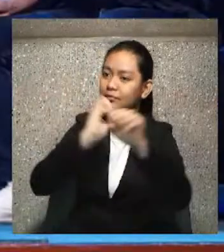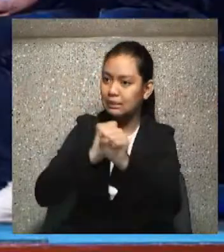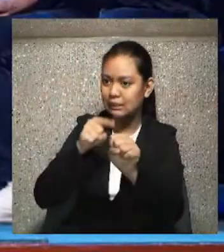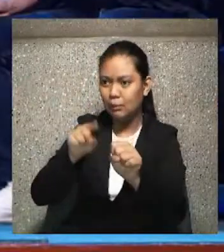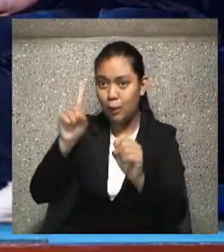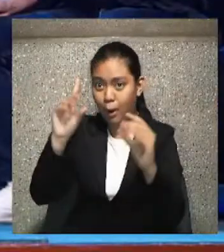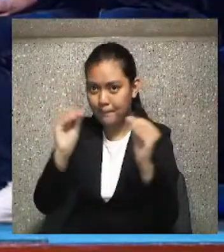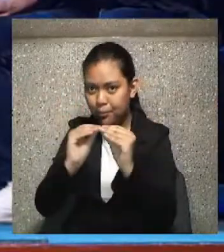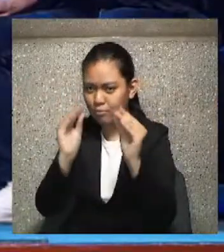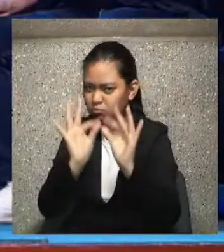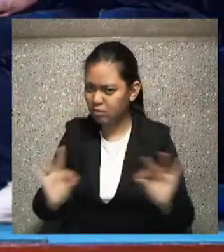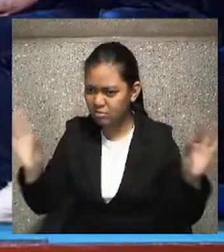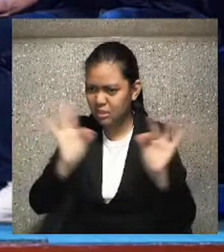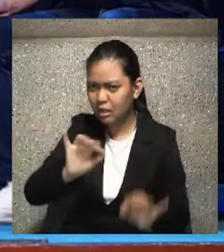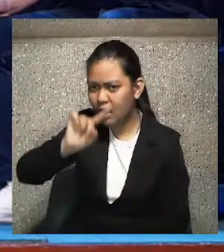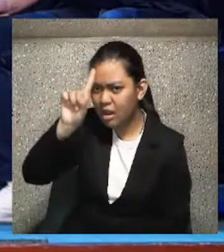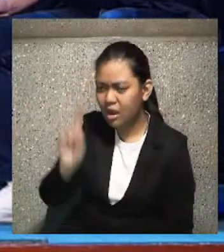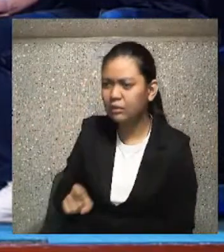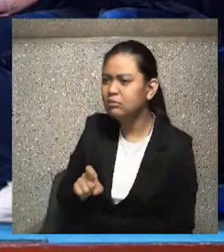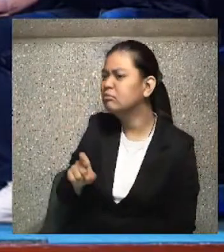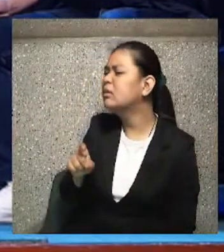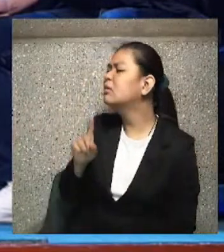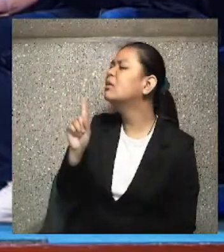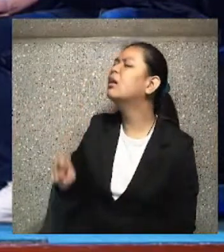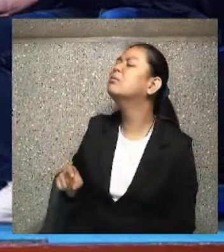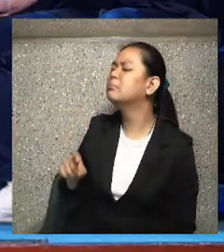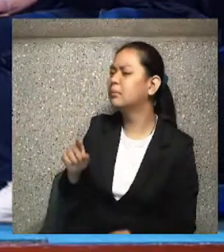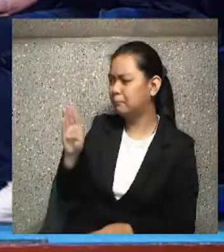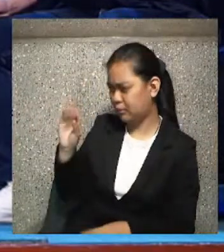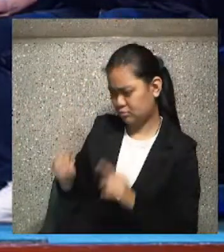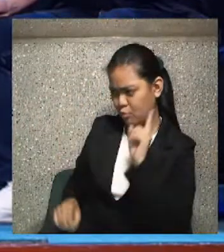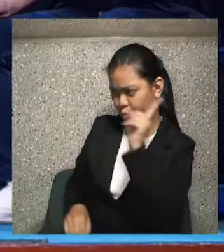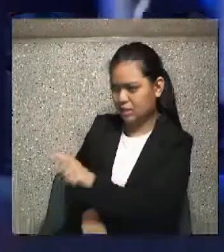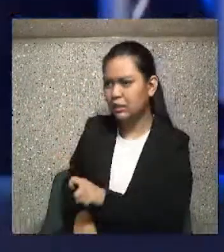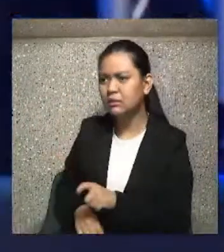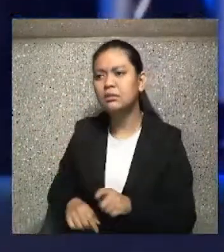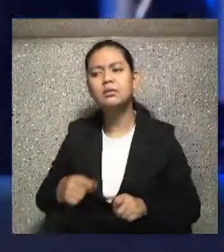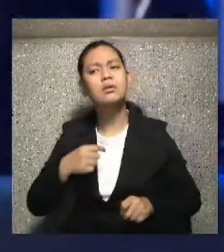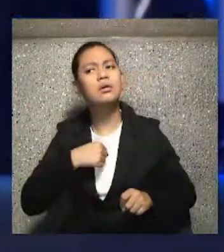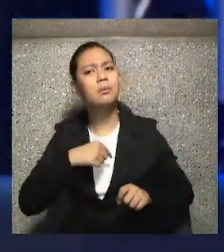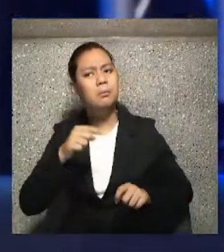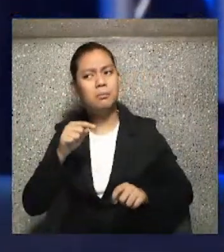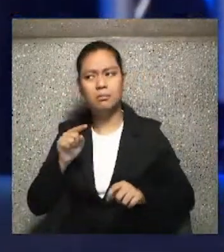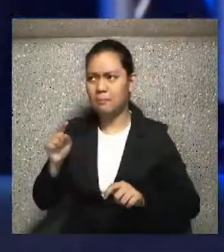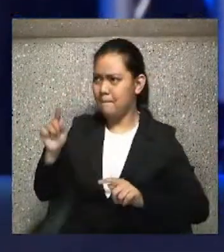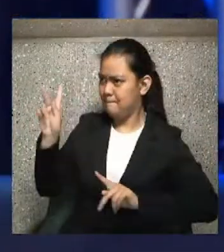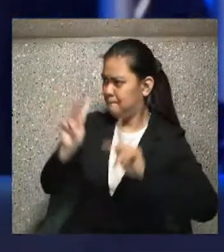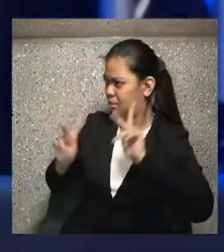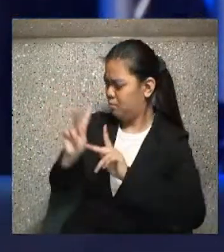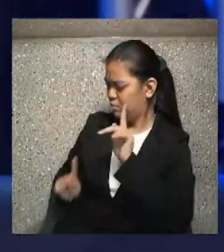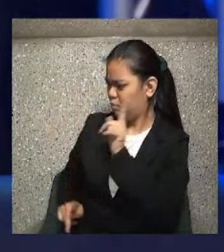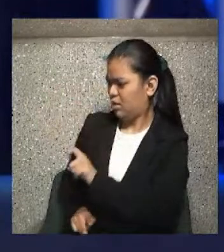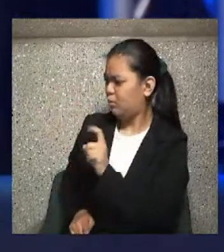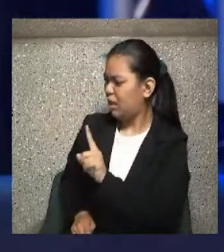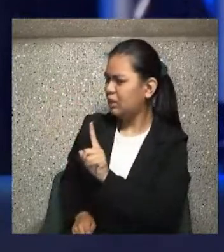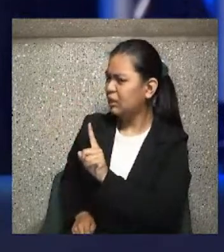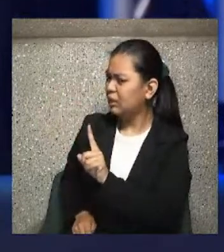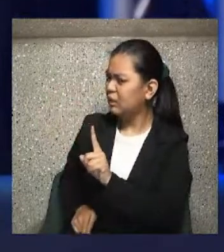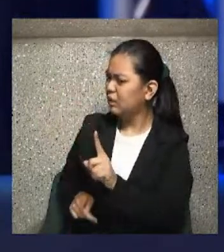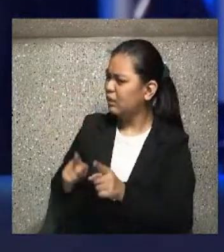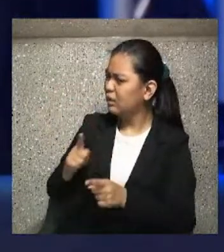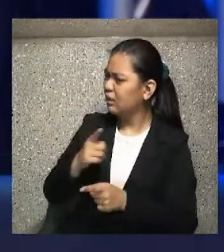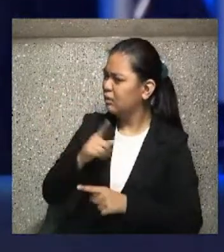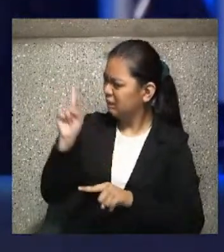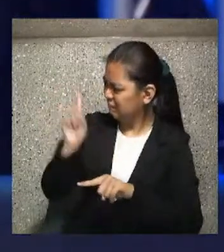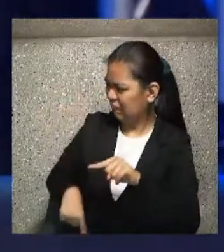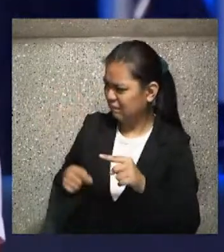important question, Fr. Bob. There are people, they cannot pray. They cannot do